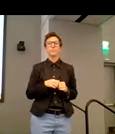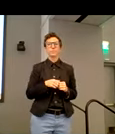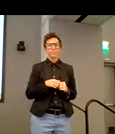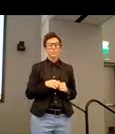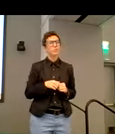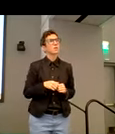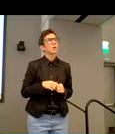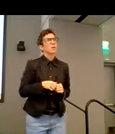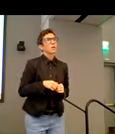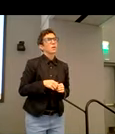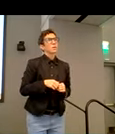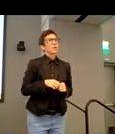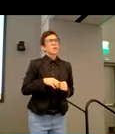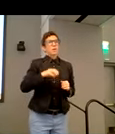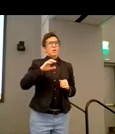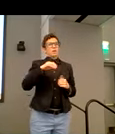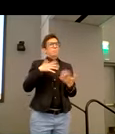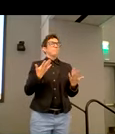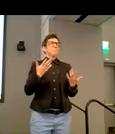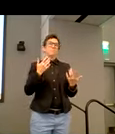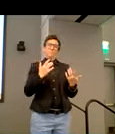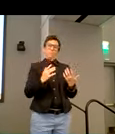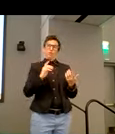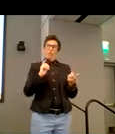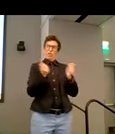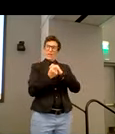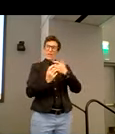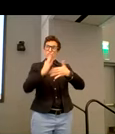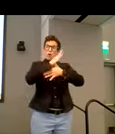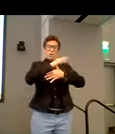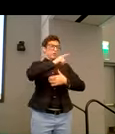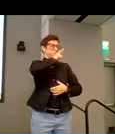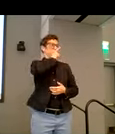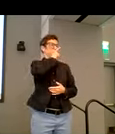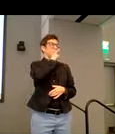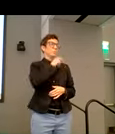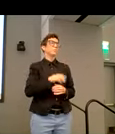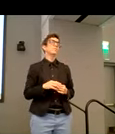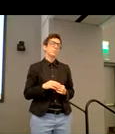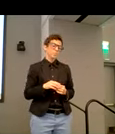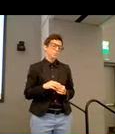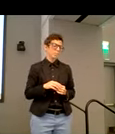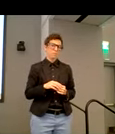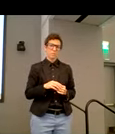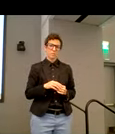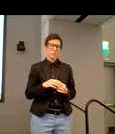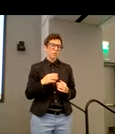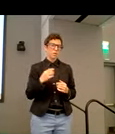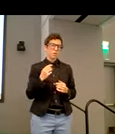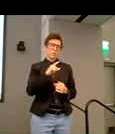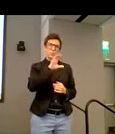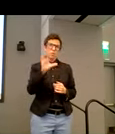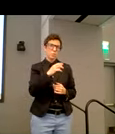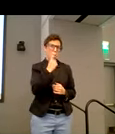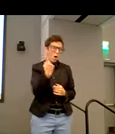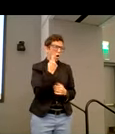I'd say it hasn't really shifted priorities. Um, I think early on accessibility has always been, uh, as much as possible, what we've